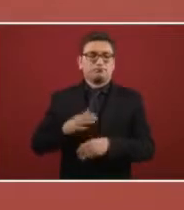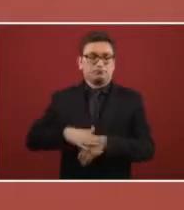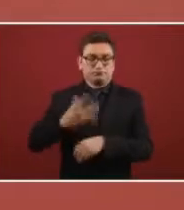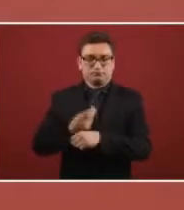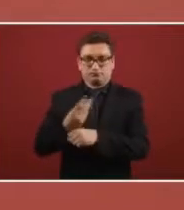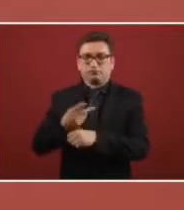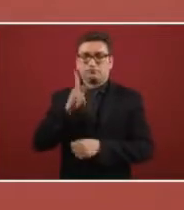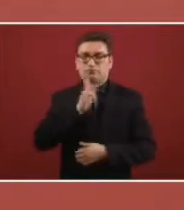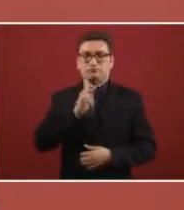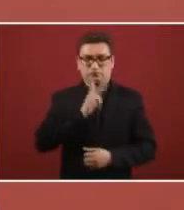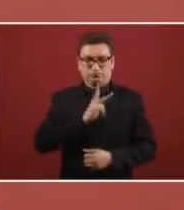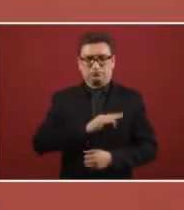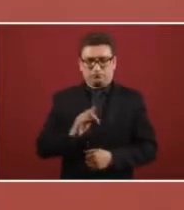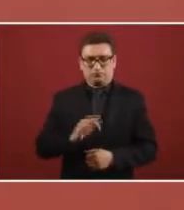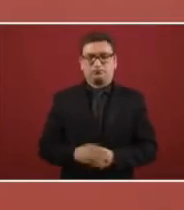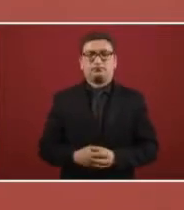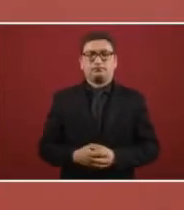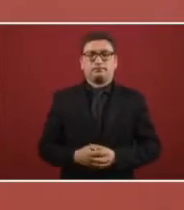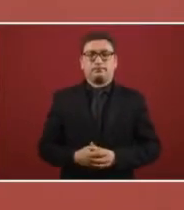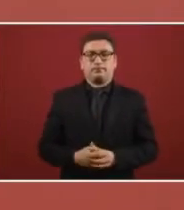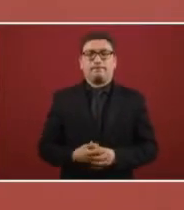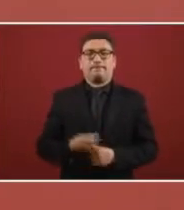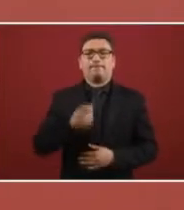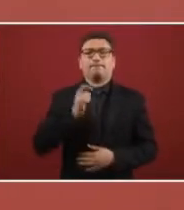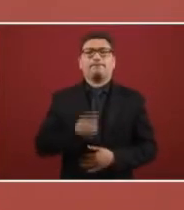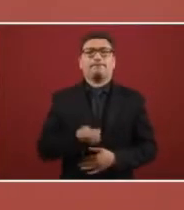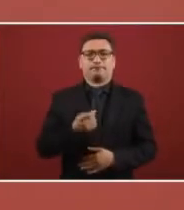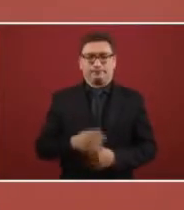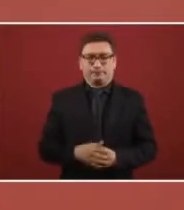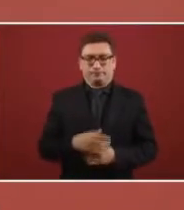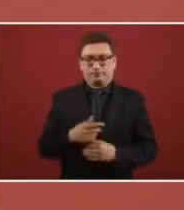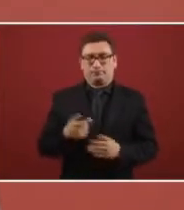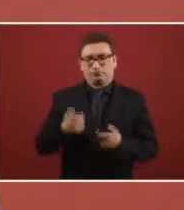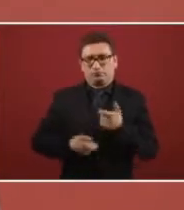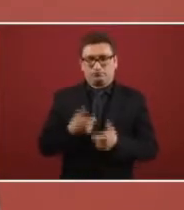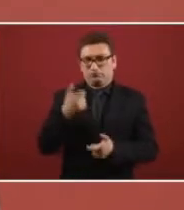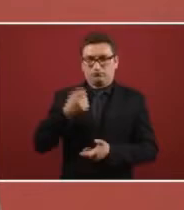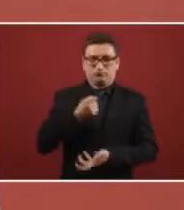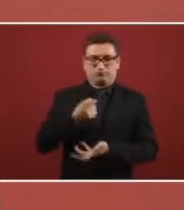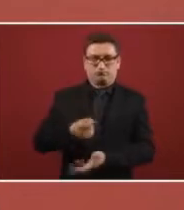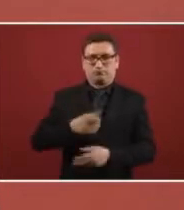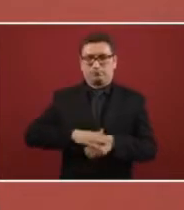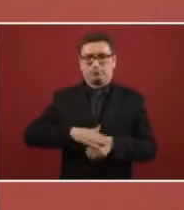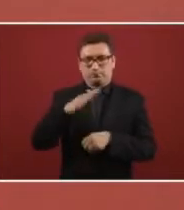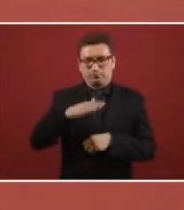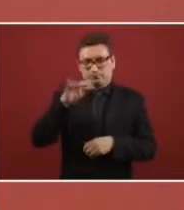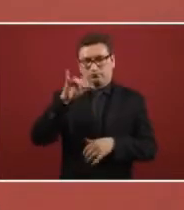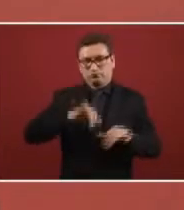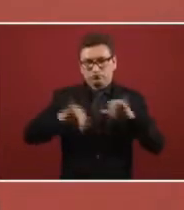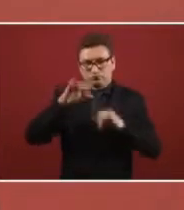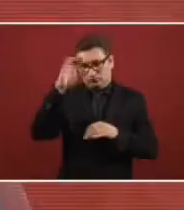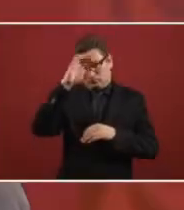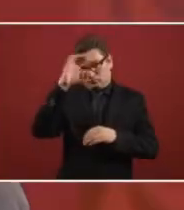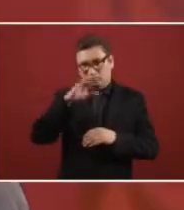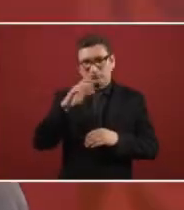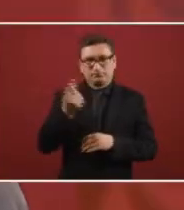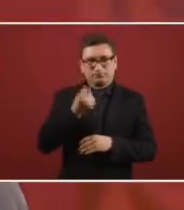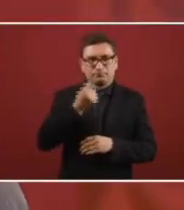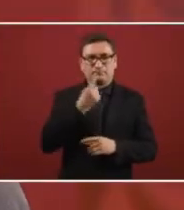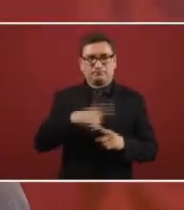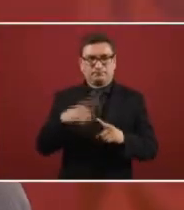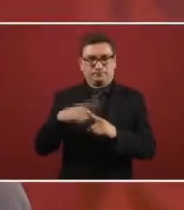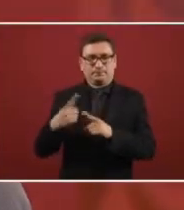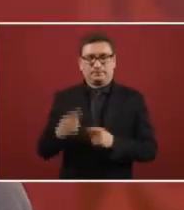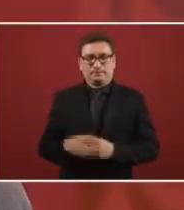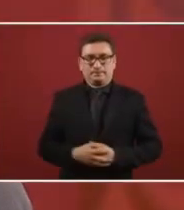Yes, we can prove it. And this means, of course, more investment in science and technology.